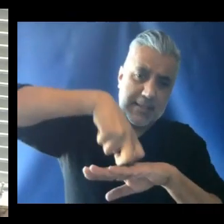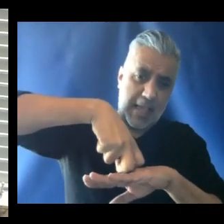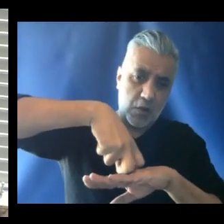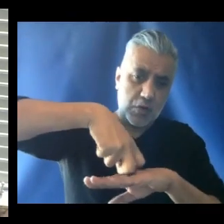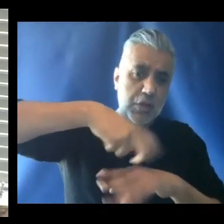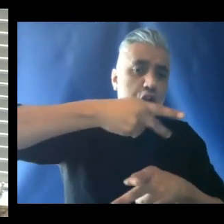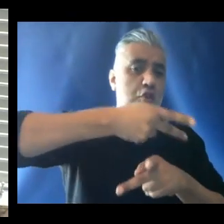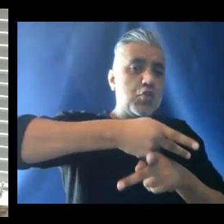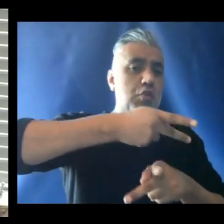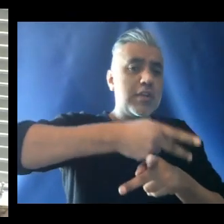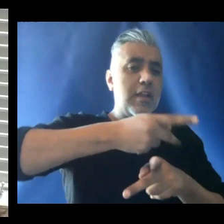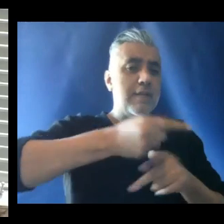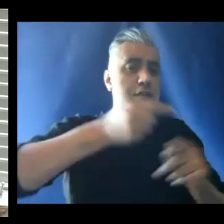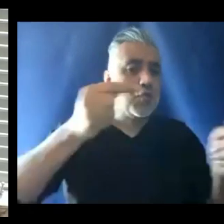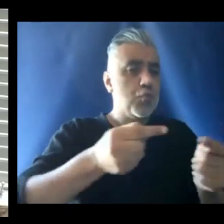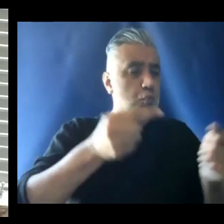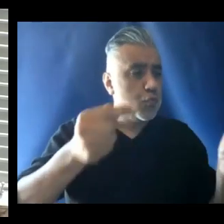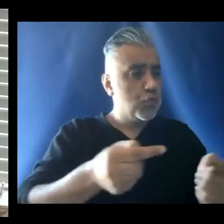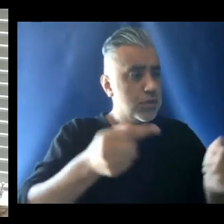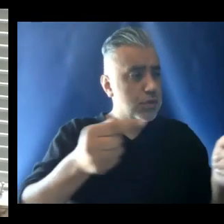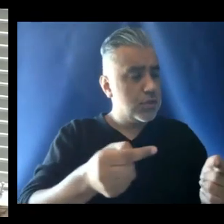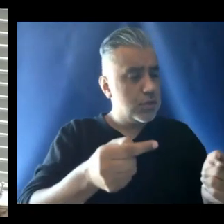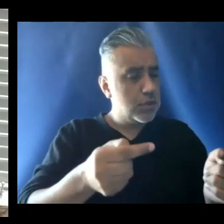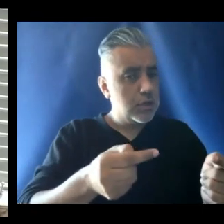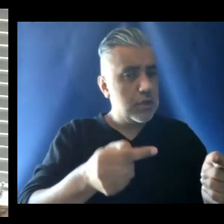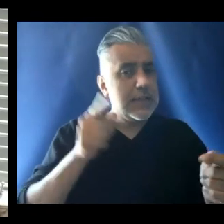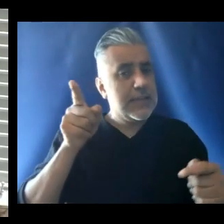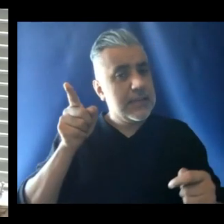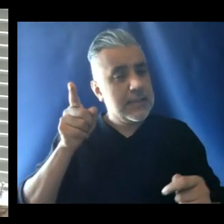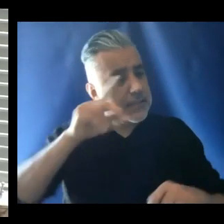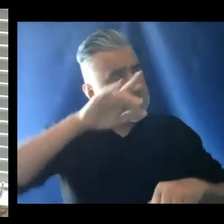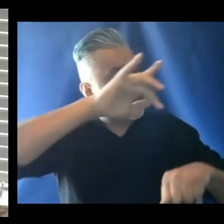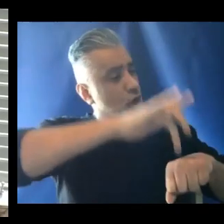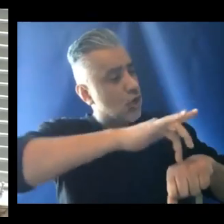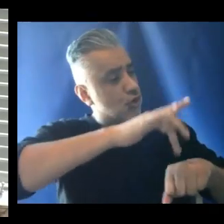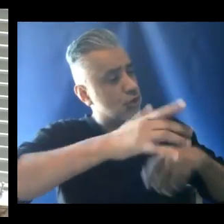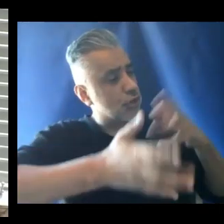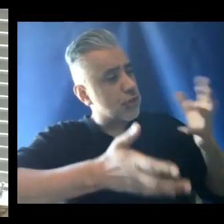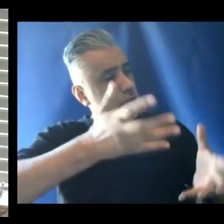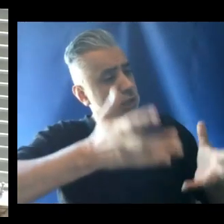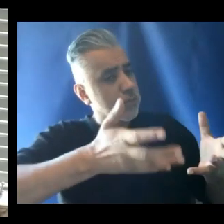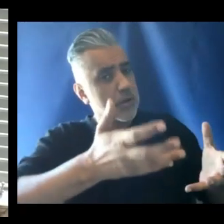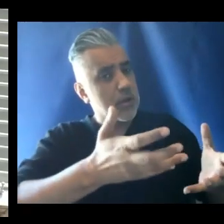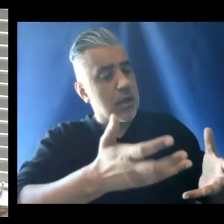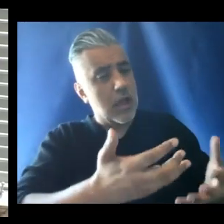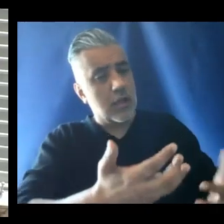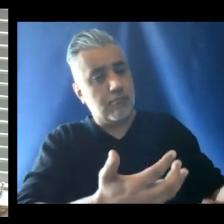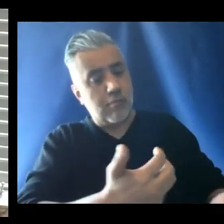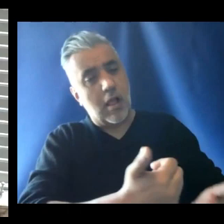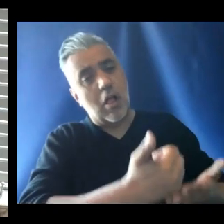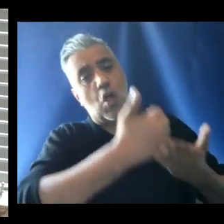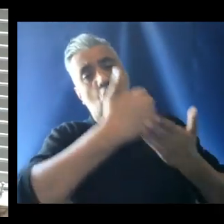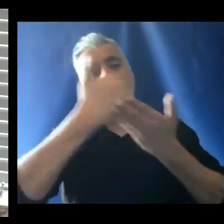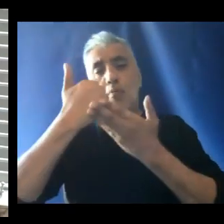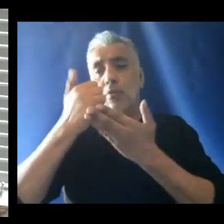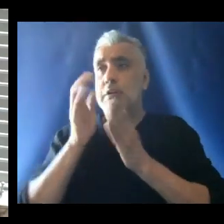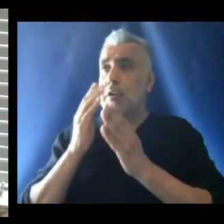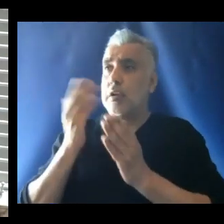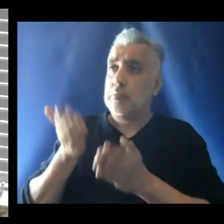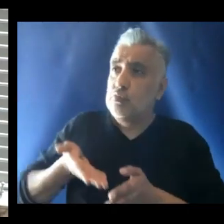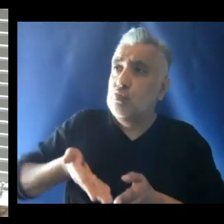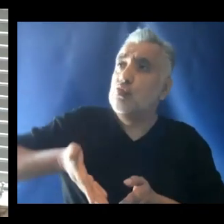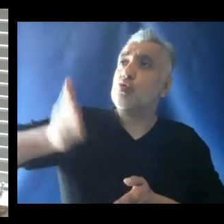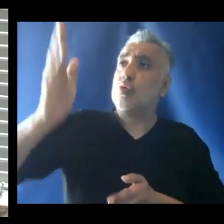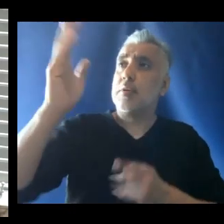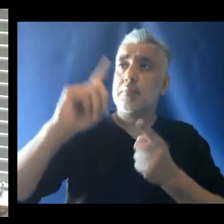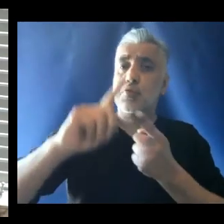treated his wounds, he touched him and lauded him on his mount and took him to the inn.